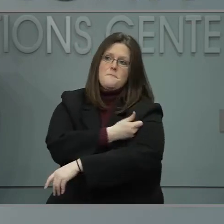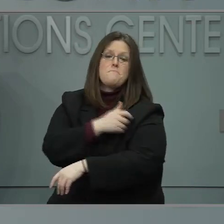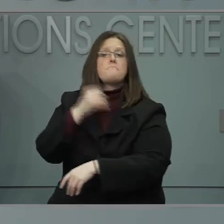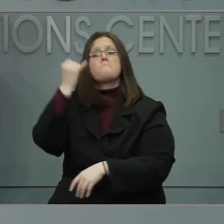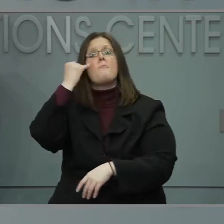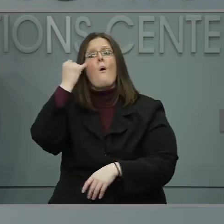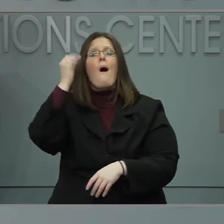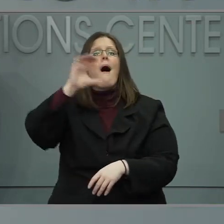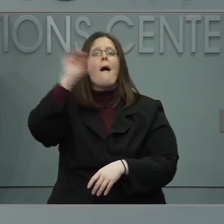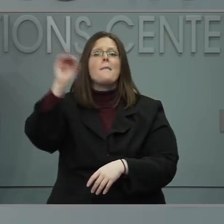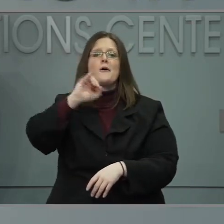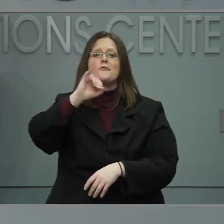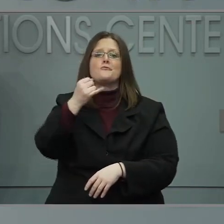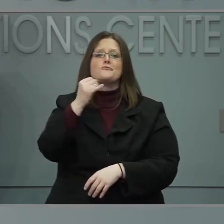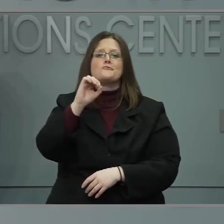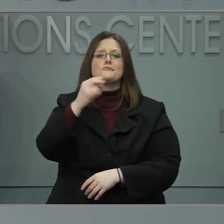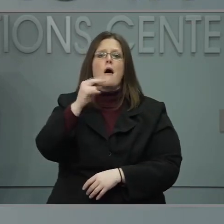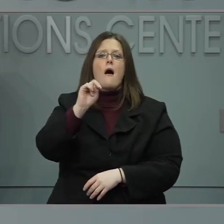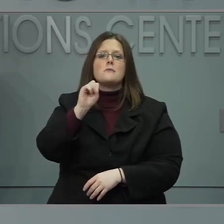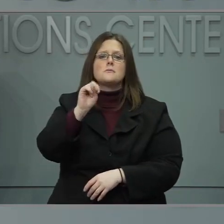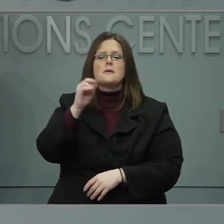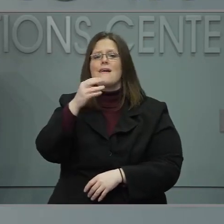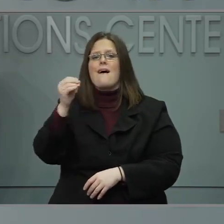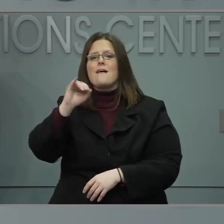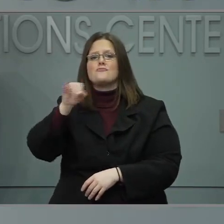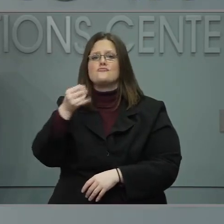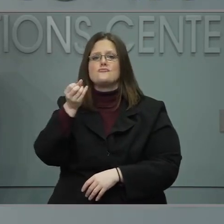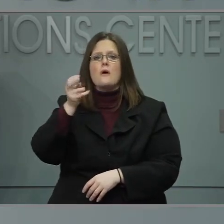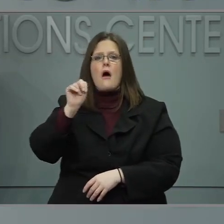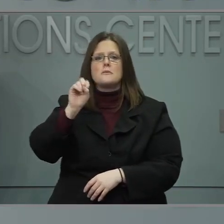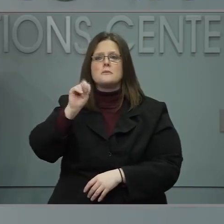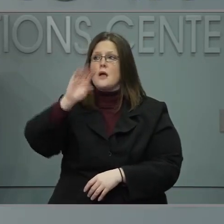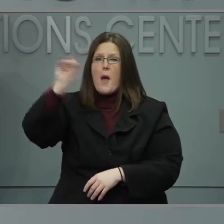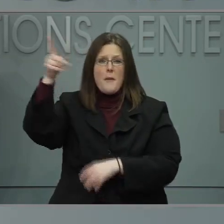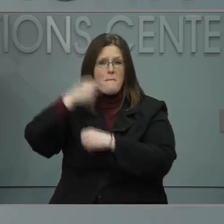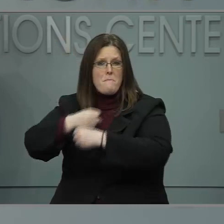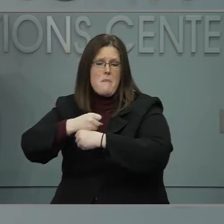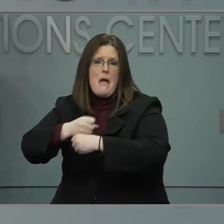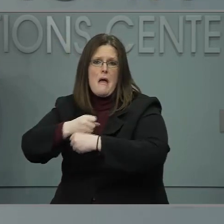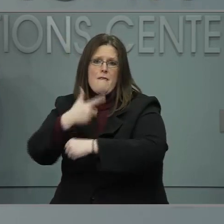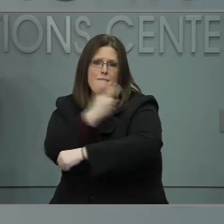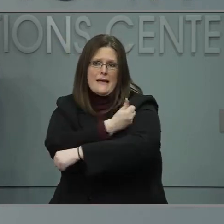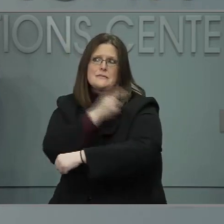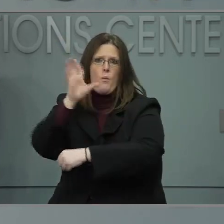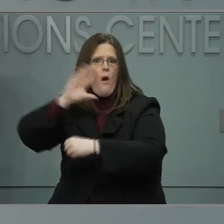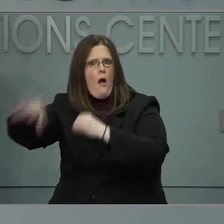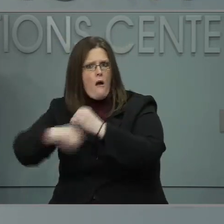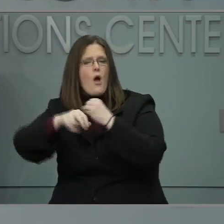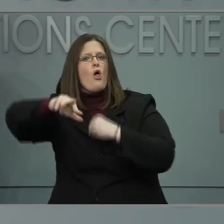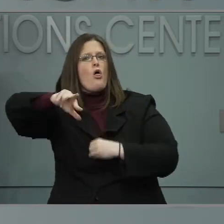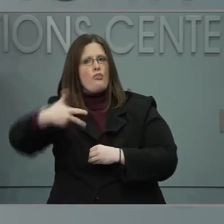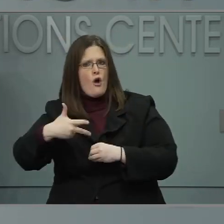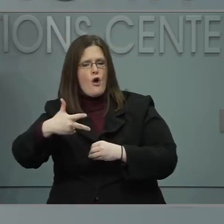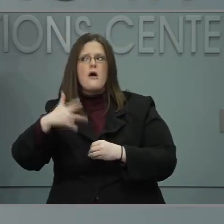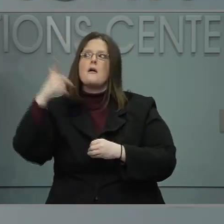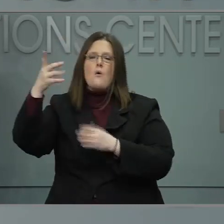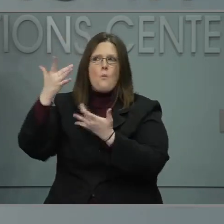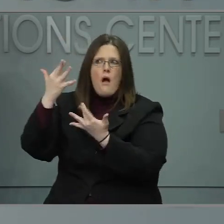that authorization goes through, we'll have more vaccines. So we want to have more people to get it.